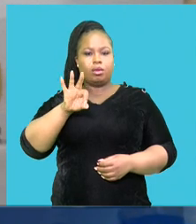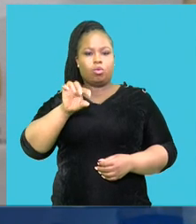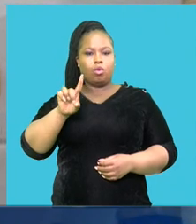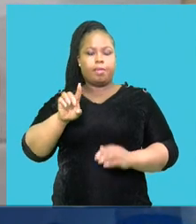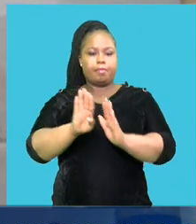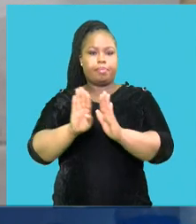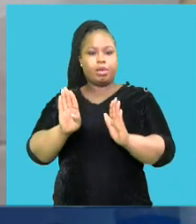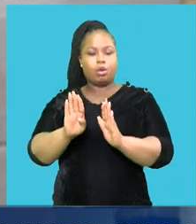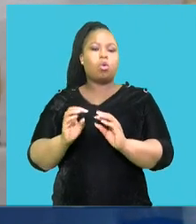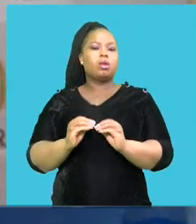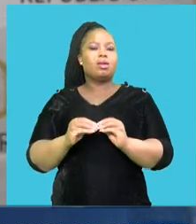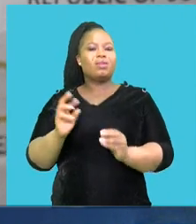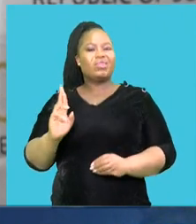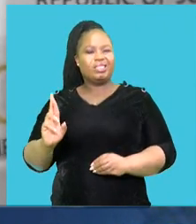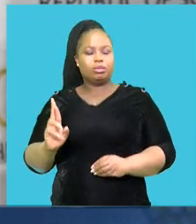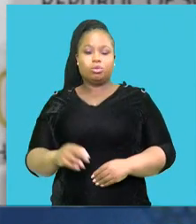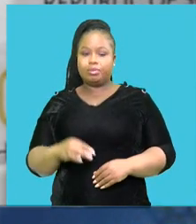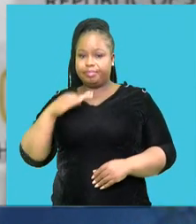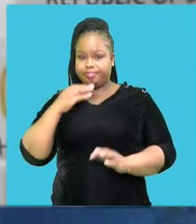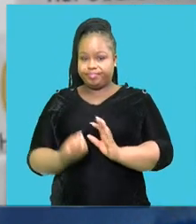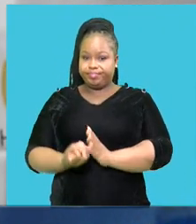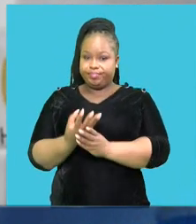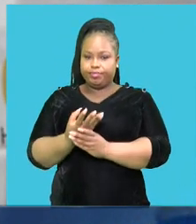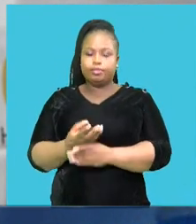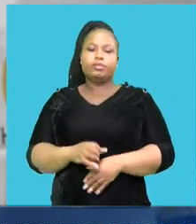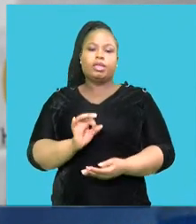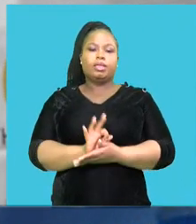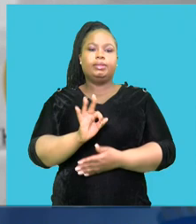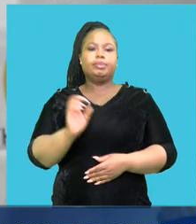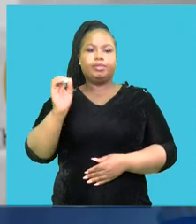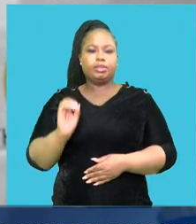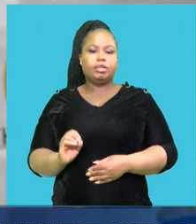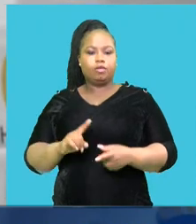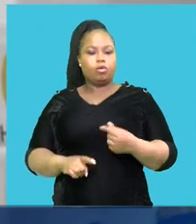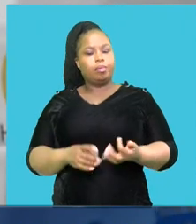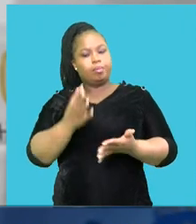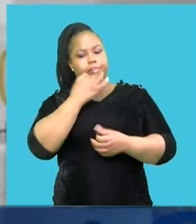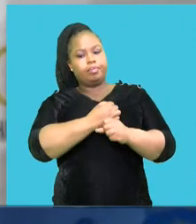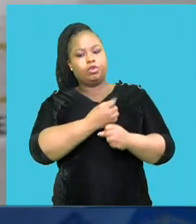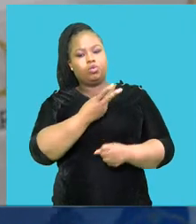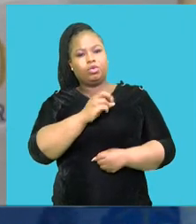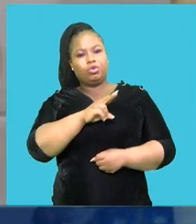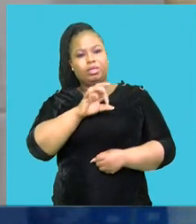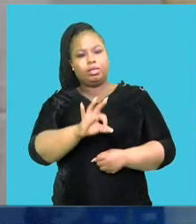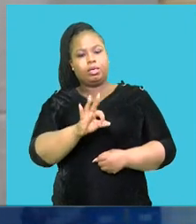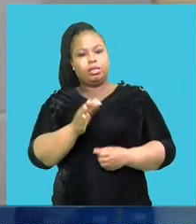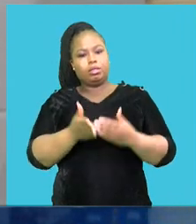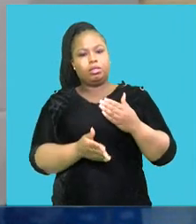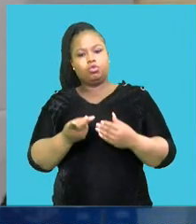So this represents the growth of 13% against the 2023-2024